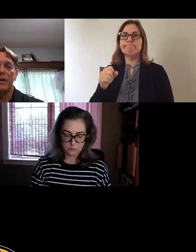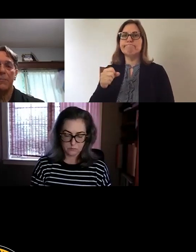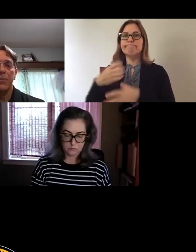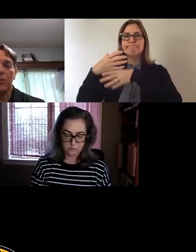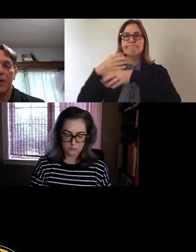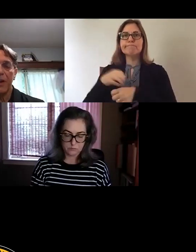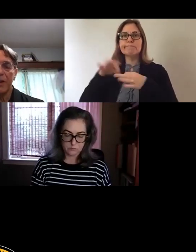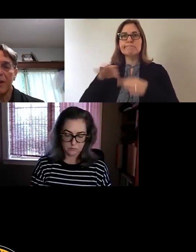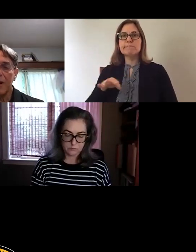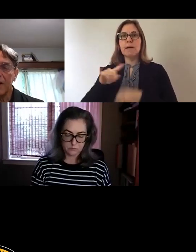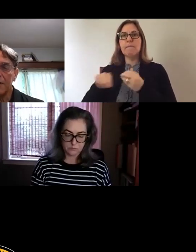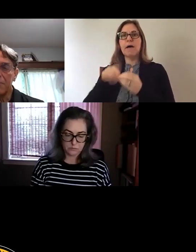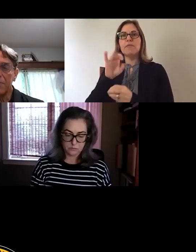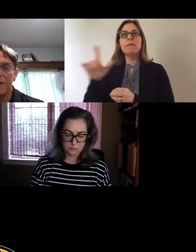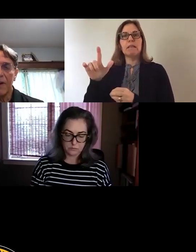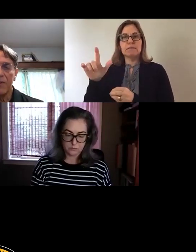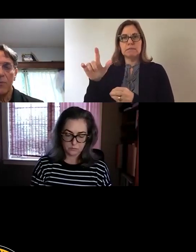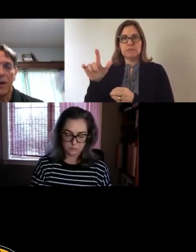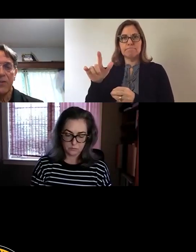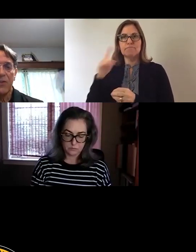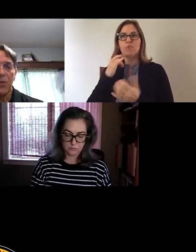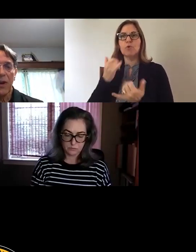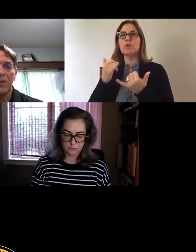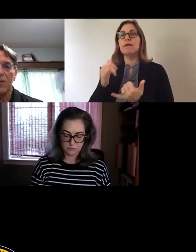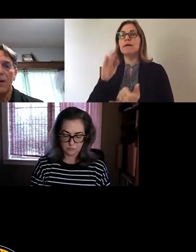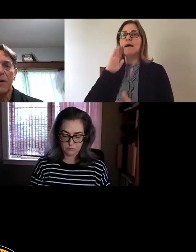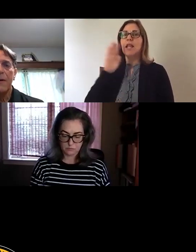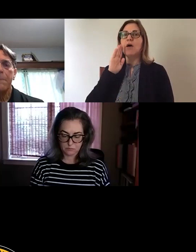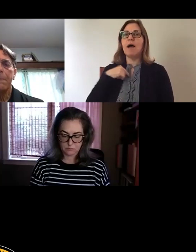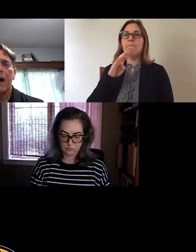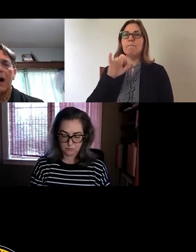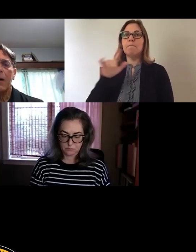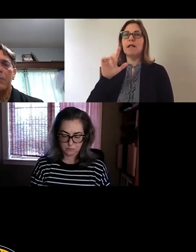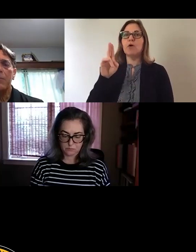morning. I'm Joe Urbanek, City Council Budget Director.